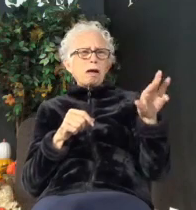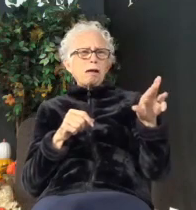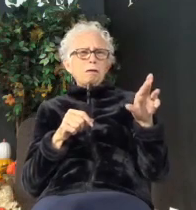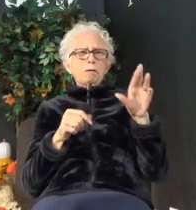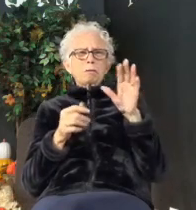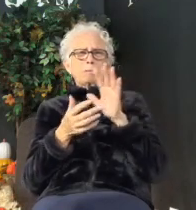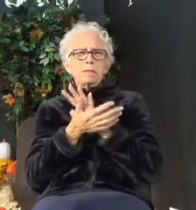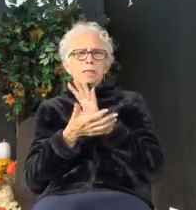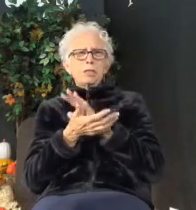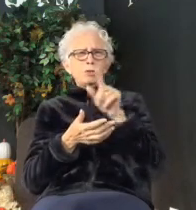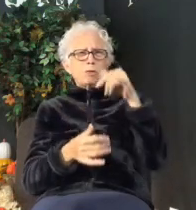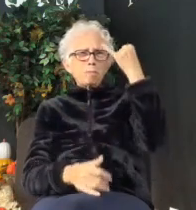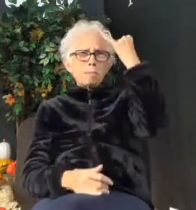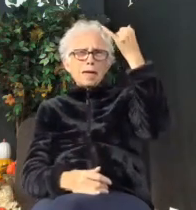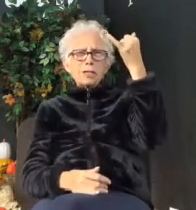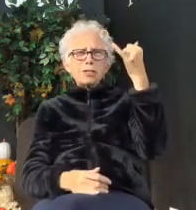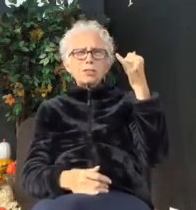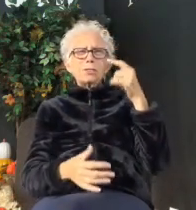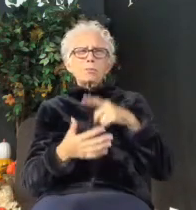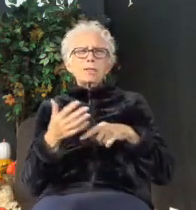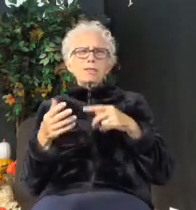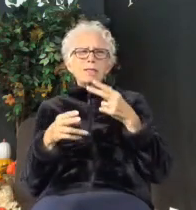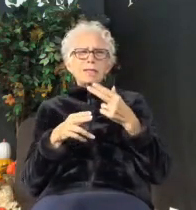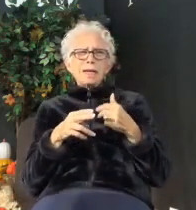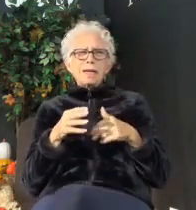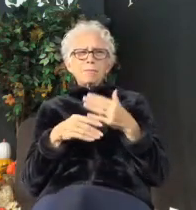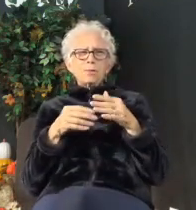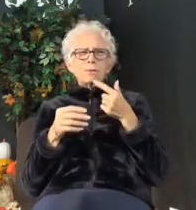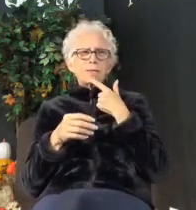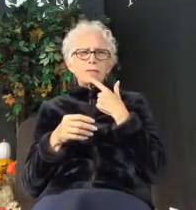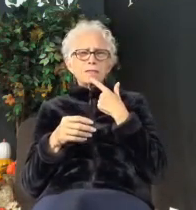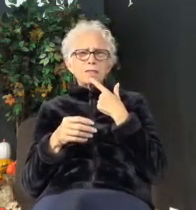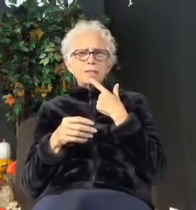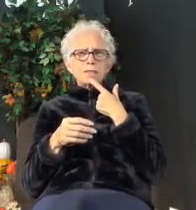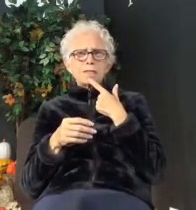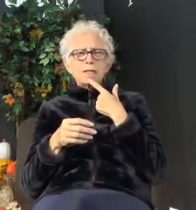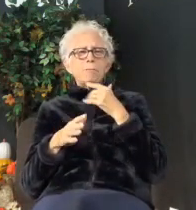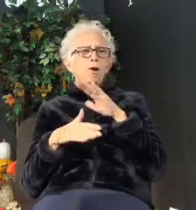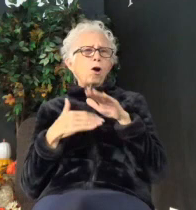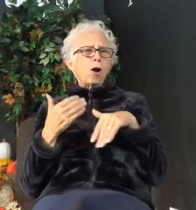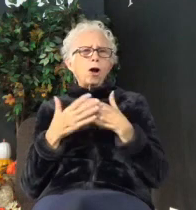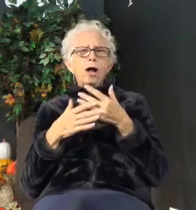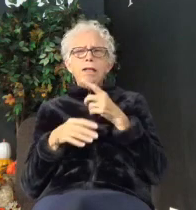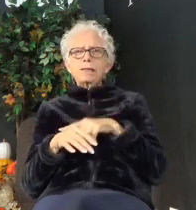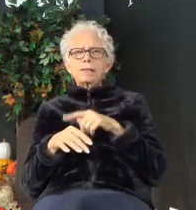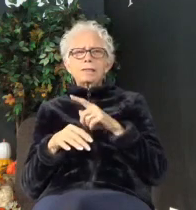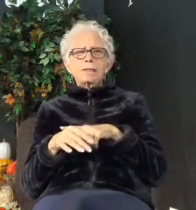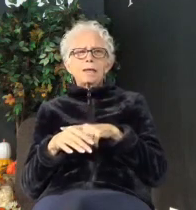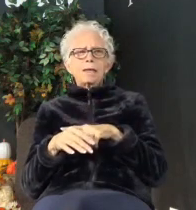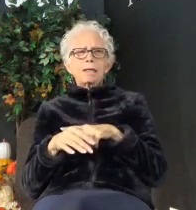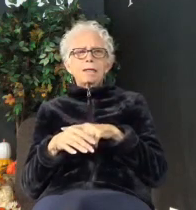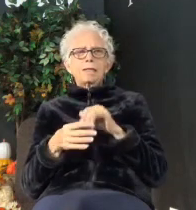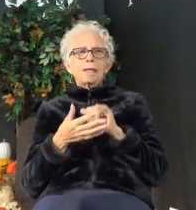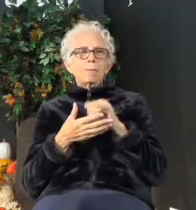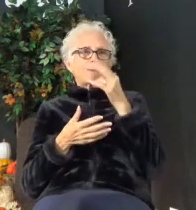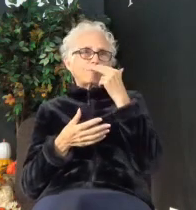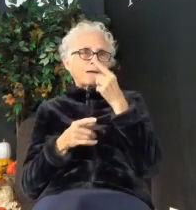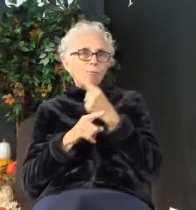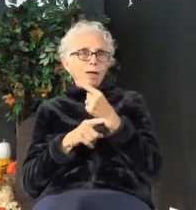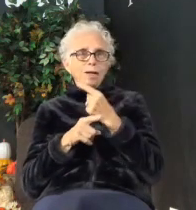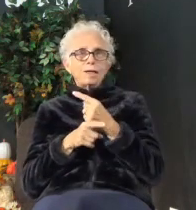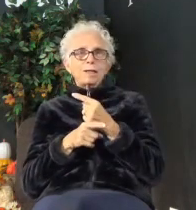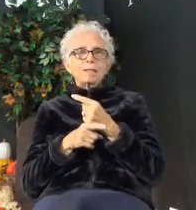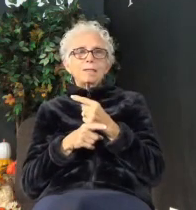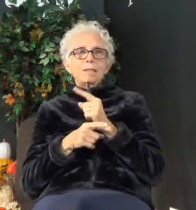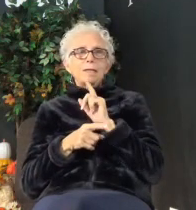Can you imagine what your neighbors would say? They'd think you're cooking bacon like all the time. It would be so fun. And there